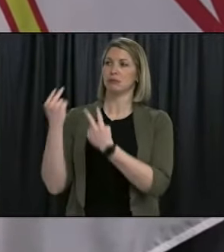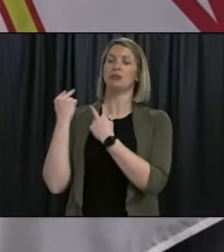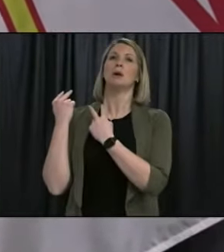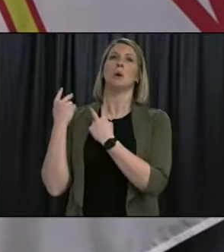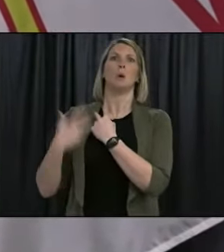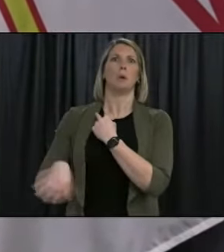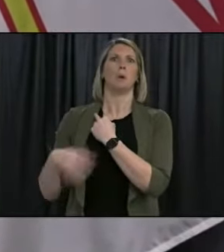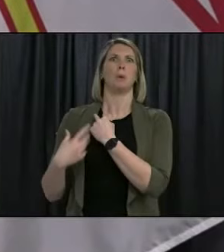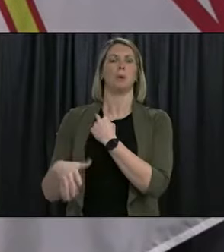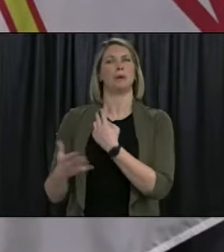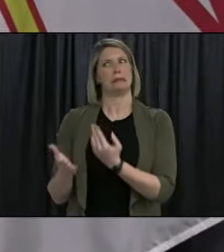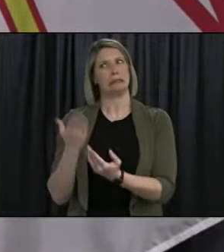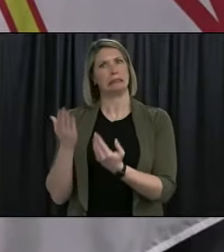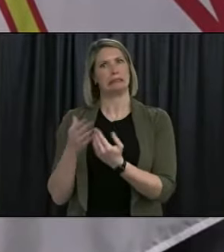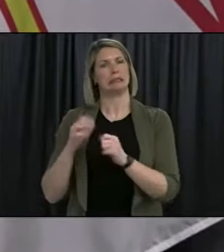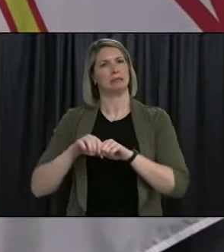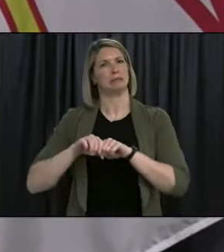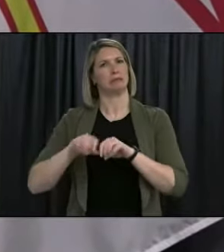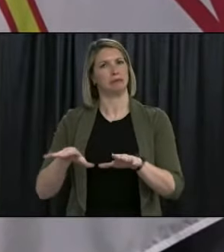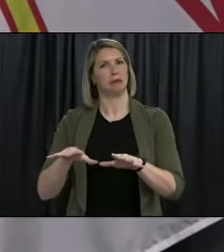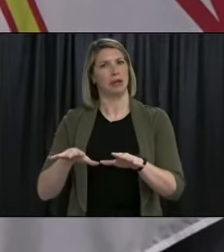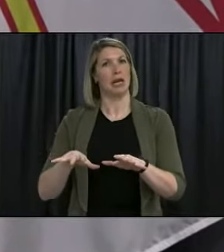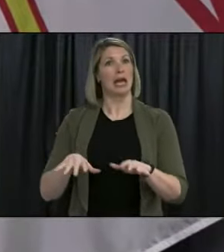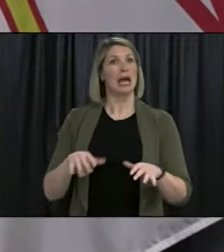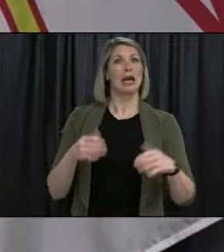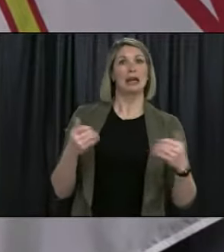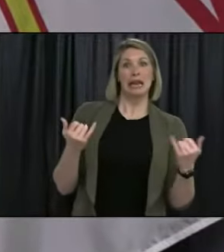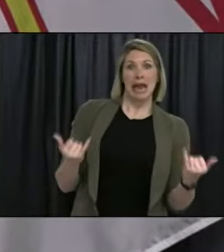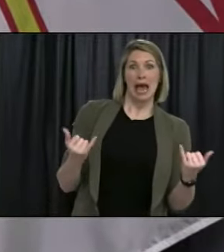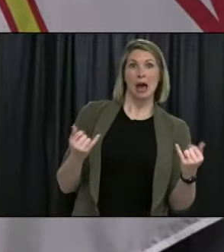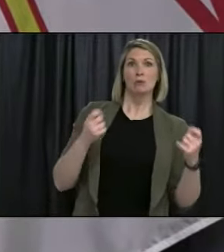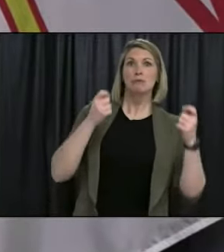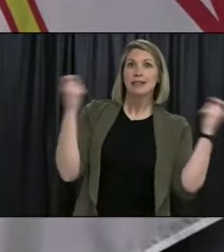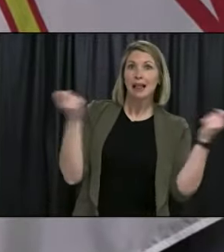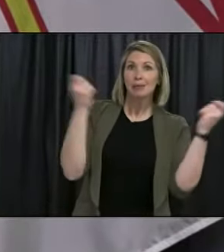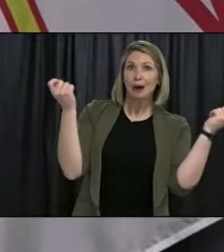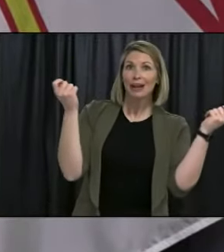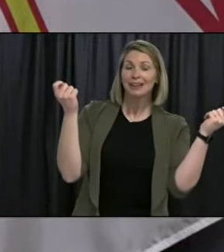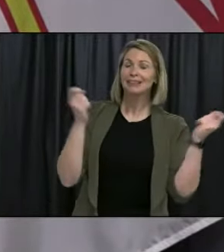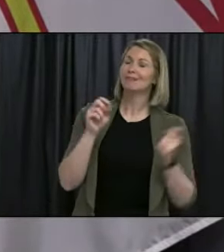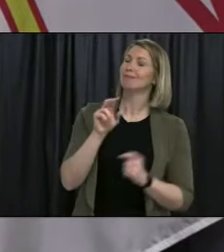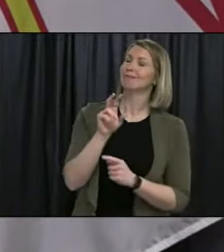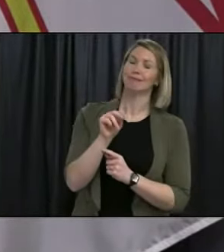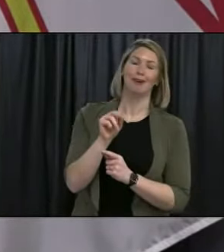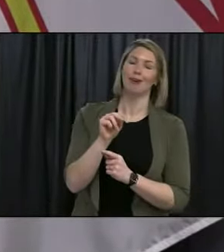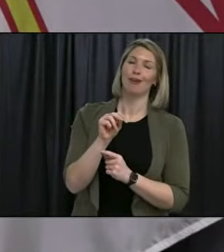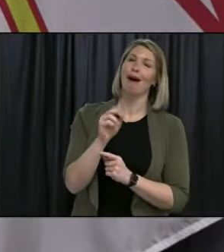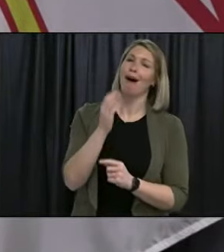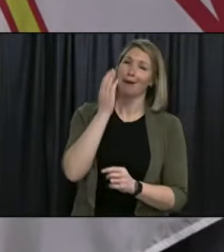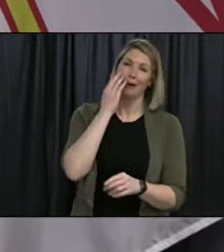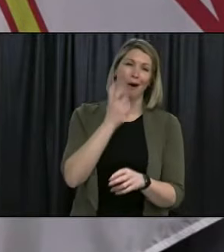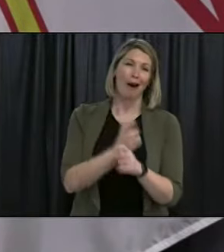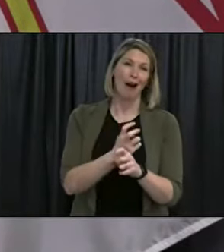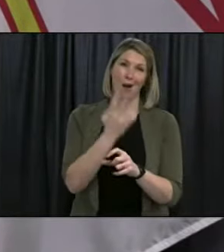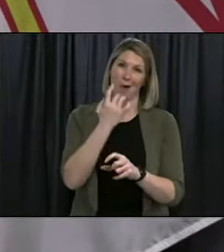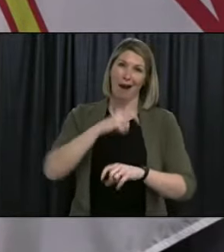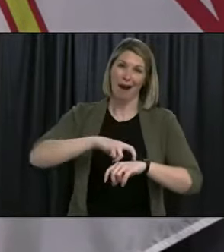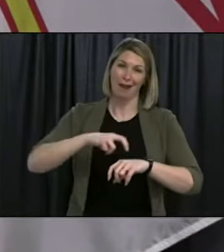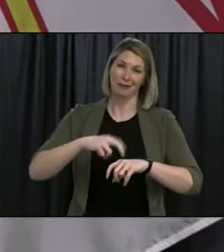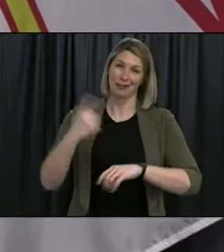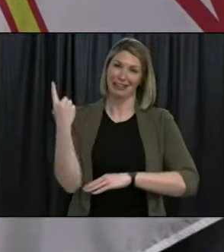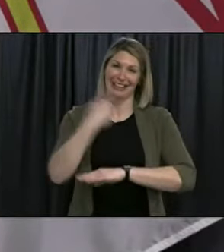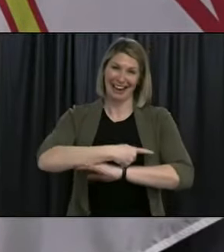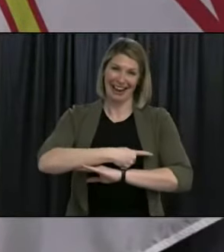the time for celebration. It's the time for constraint. And I know it's hard, given that today is St. Patrick's Day. But please,